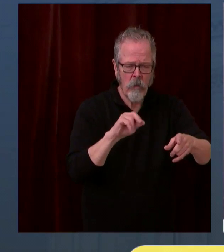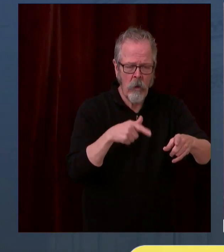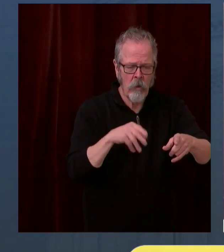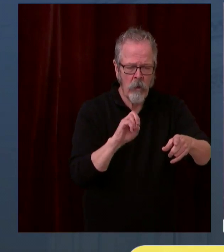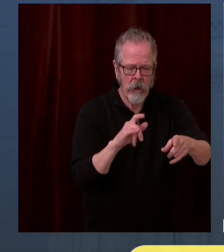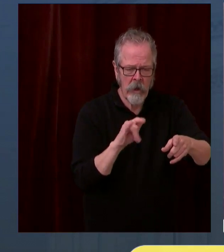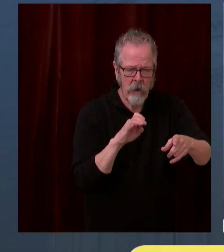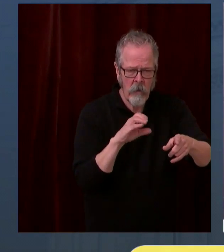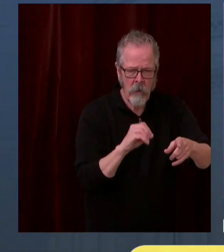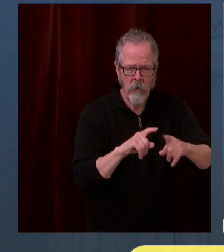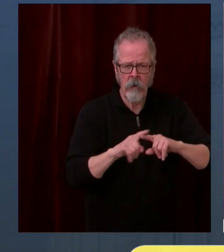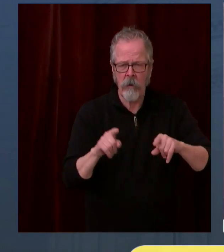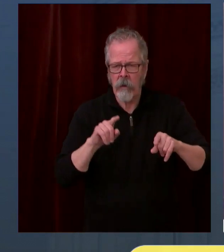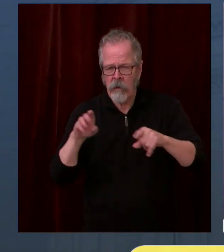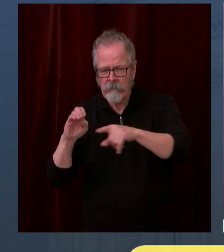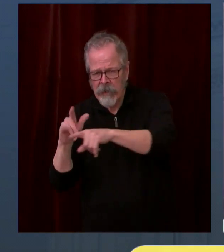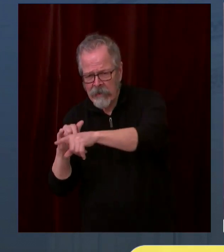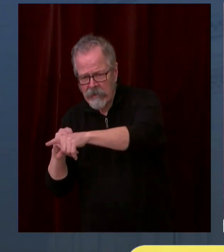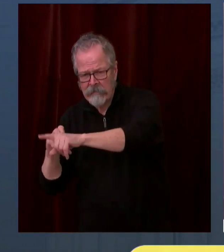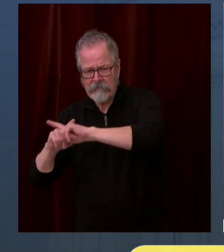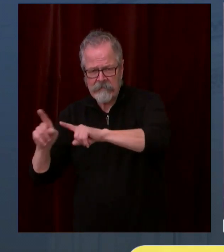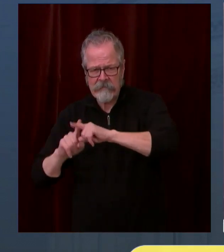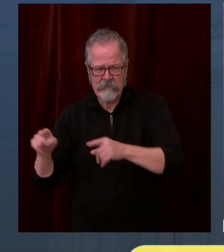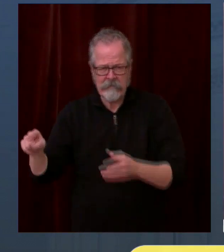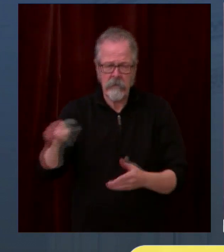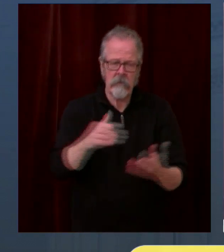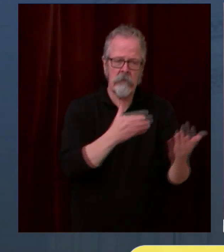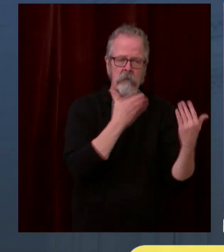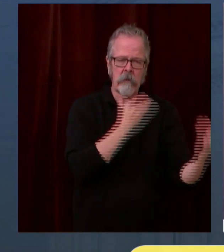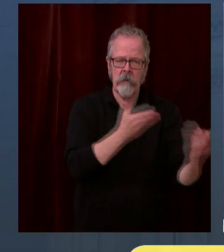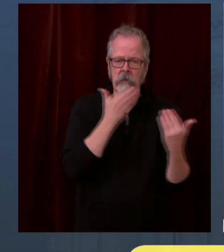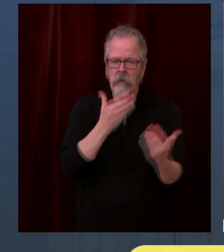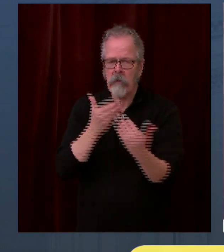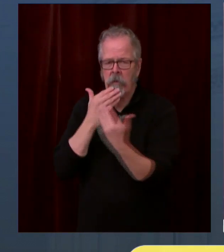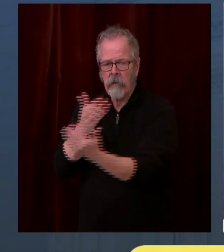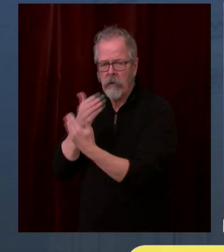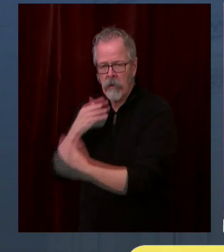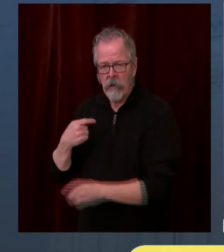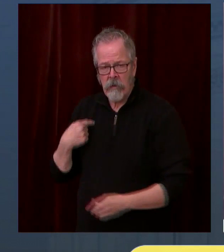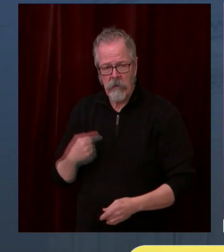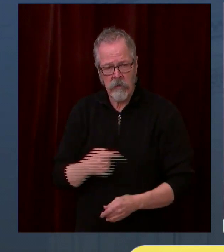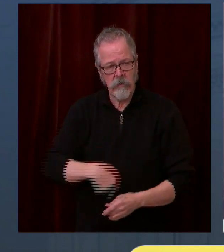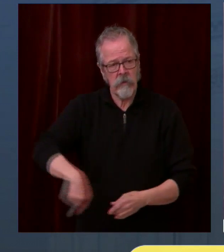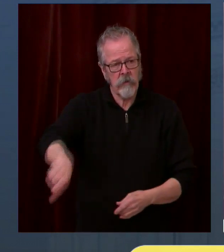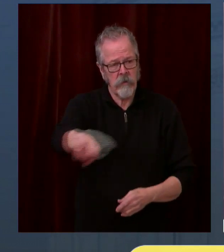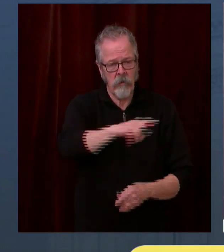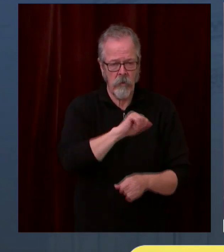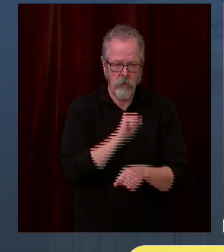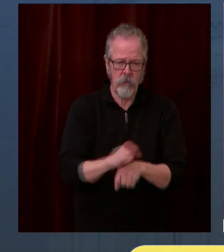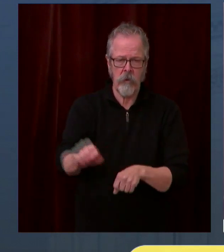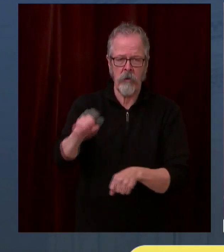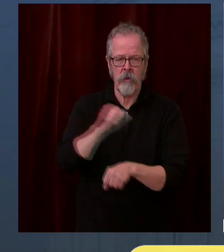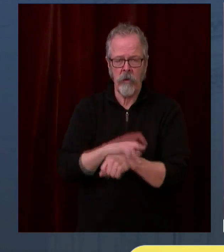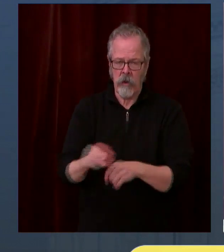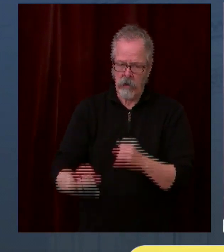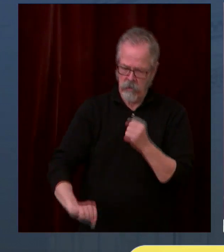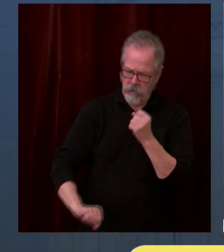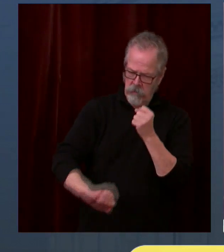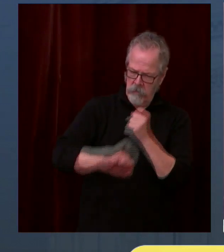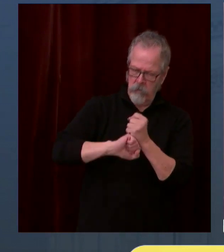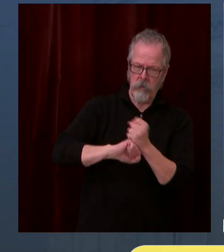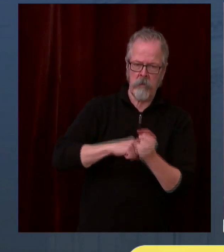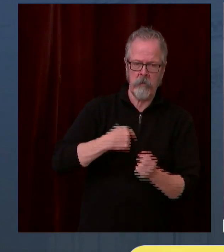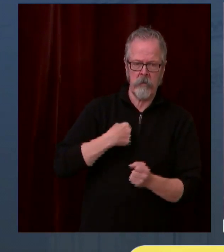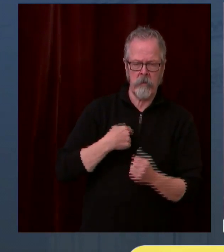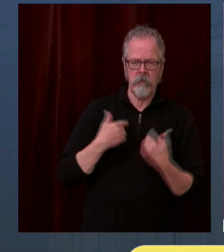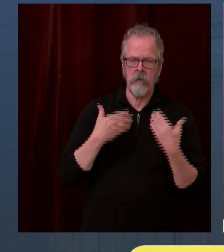appreciate both the partnership and the incredible support that we've received and are going to continue to receive as we move forward.